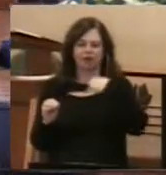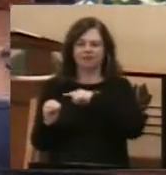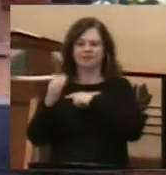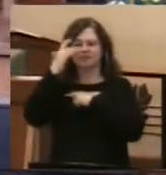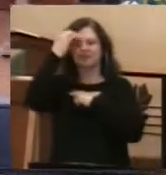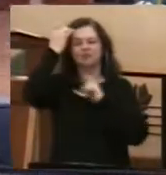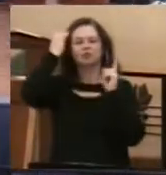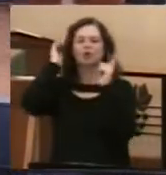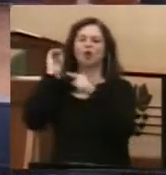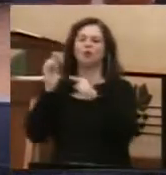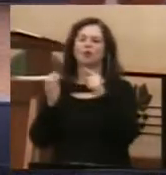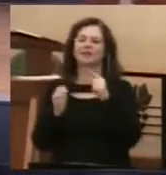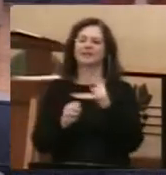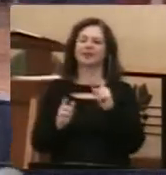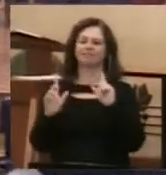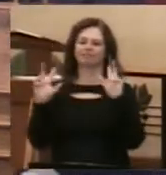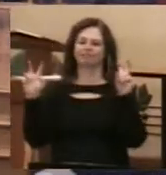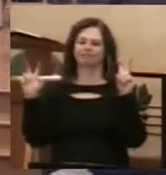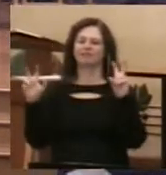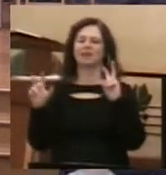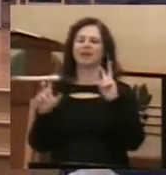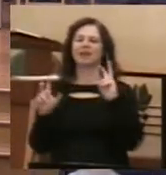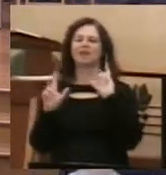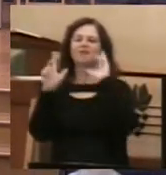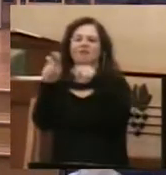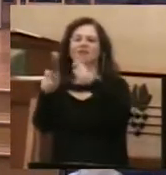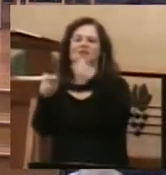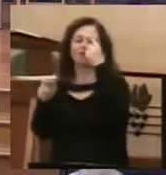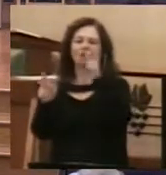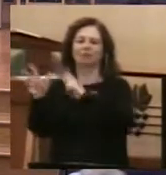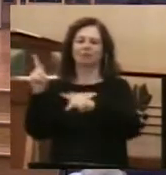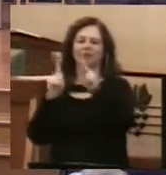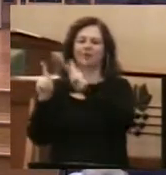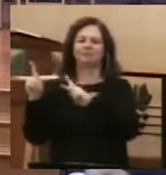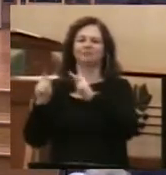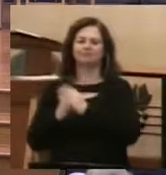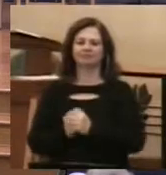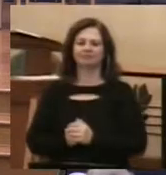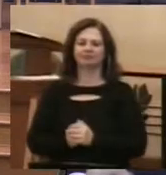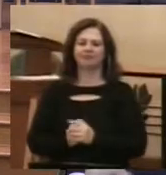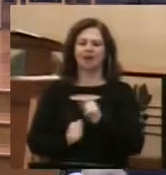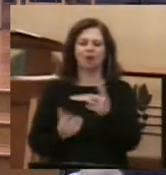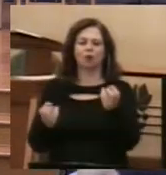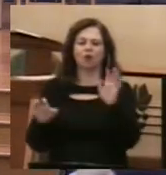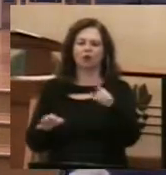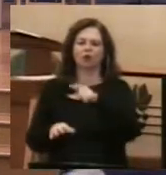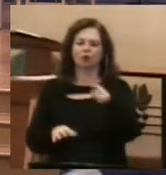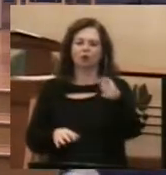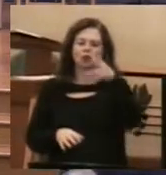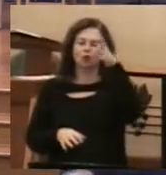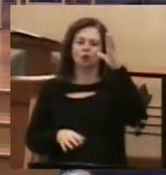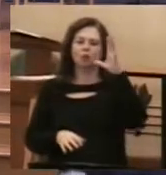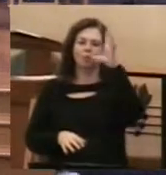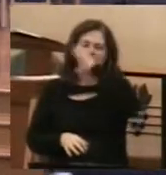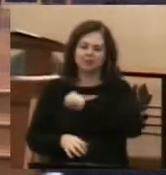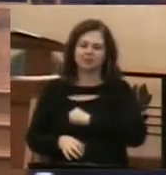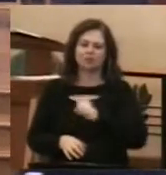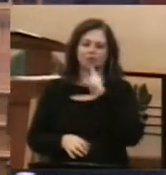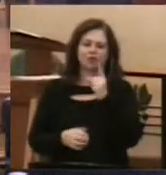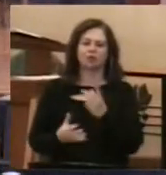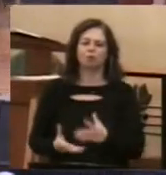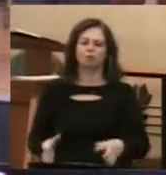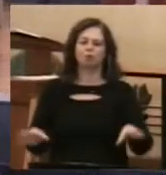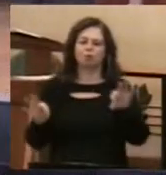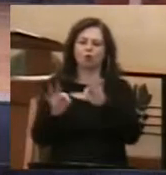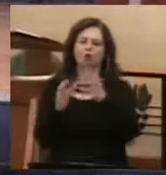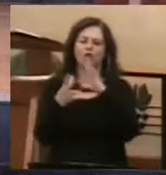like the disciples sent out and called and commissioned, I don't want you to miss that important conversation between